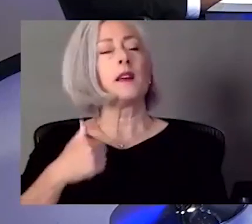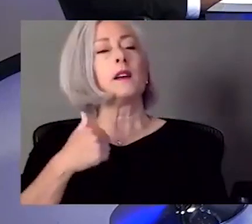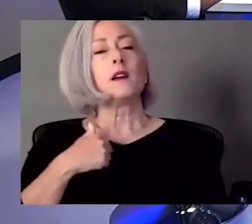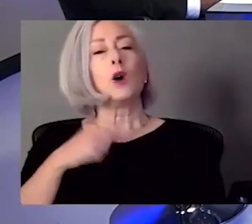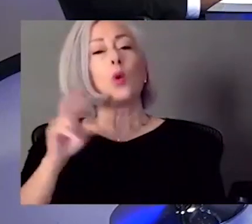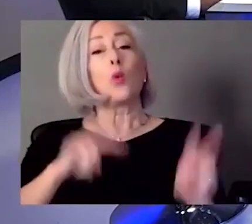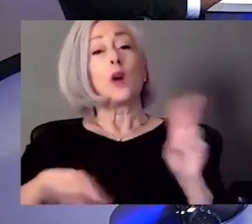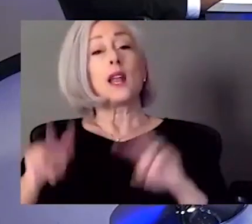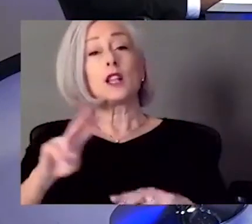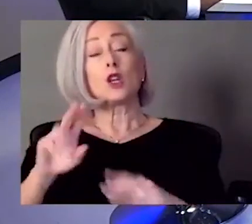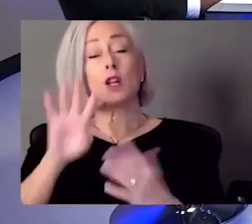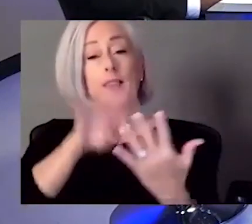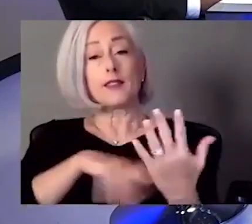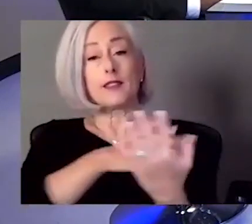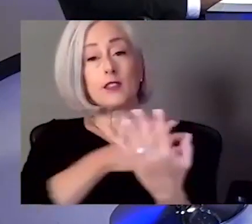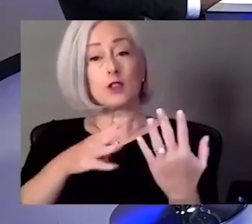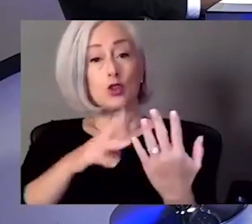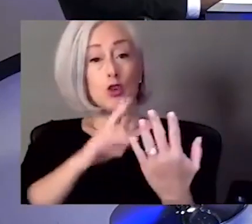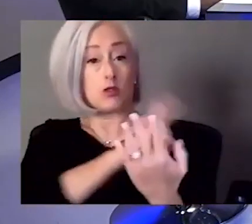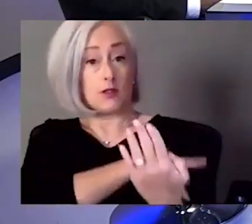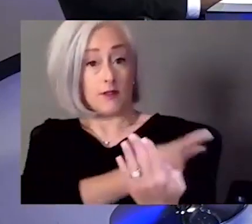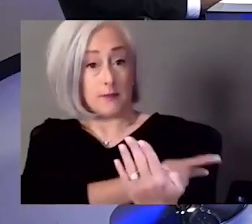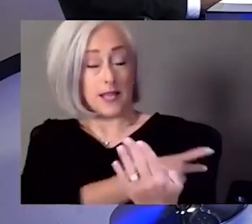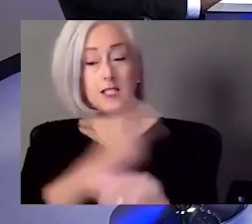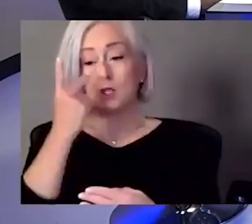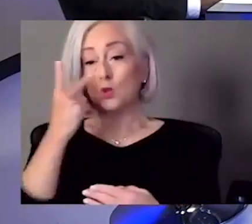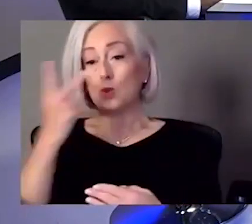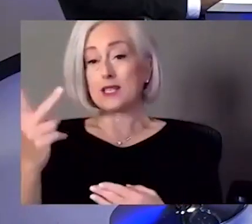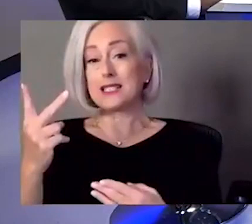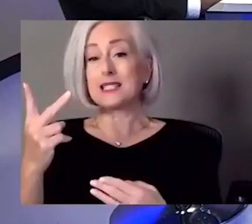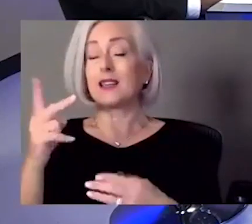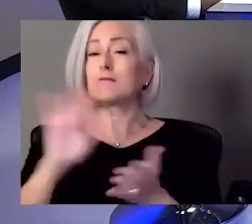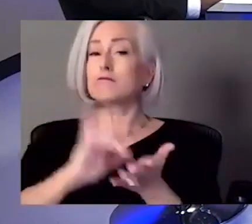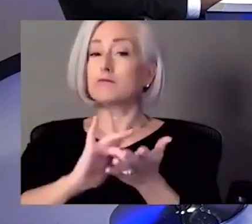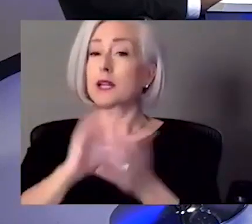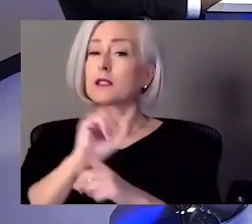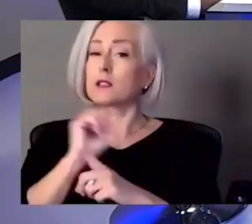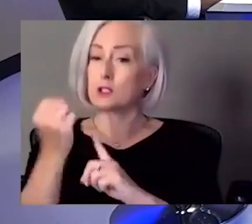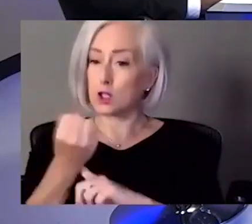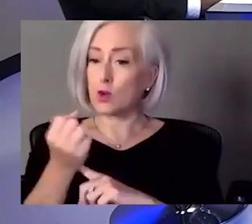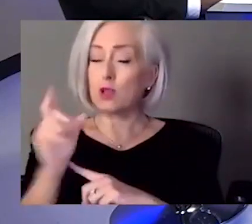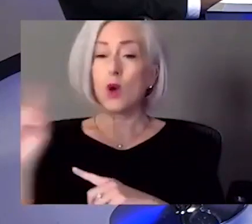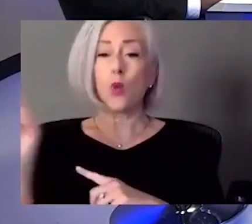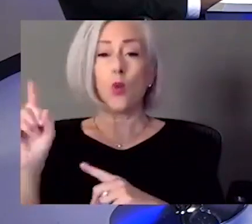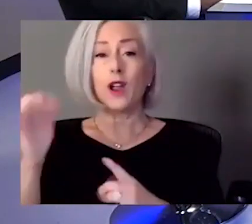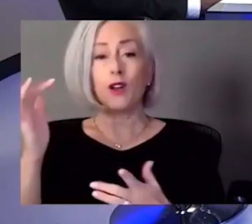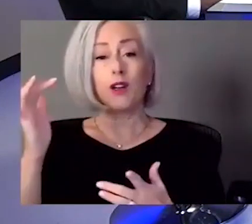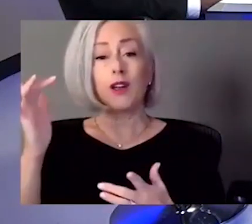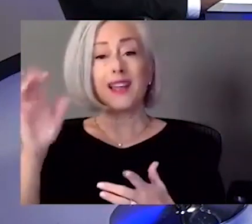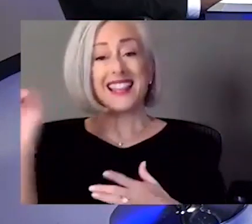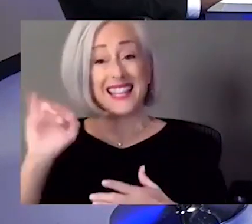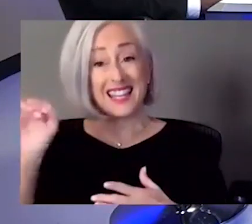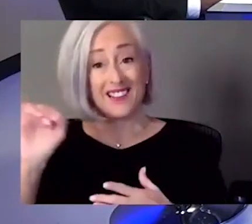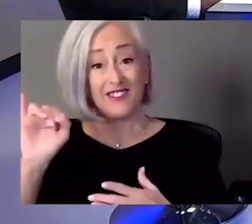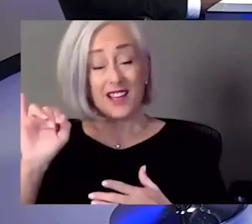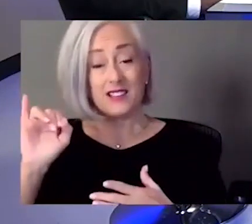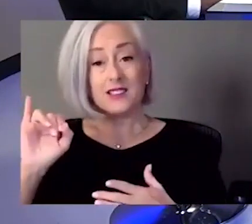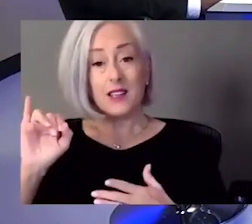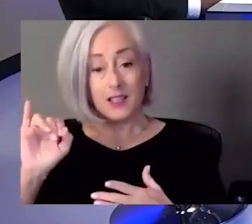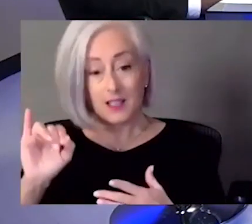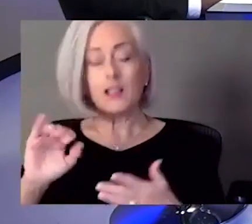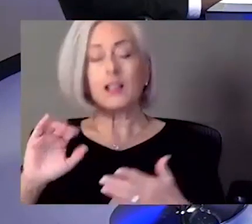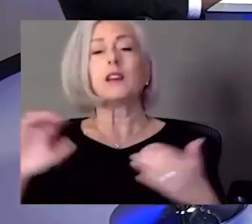have worsening medical conditions where maybe the infection just led to worsening of their underlying disease.